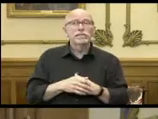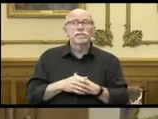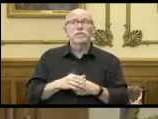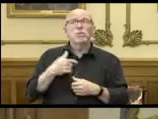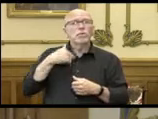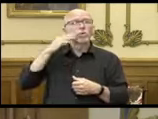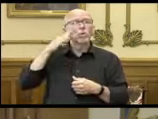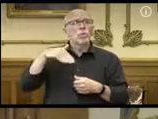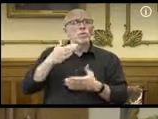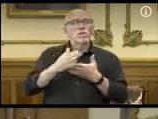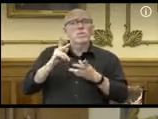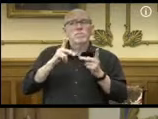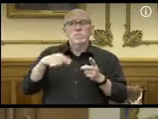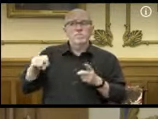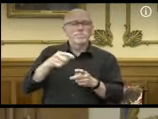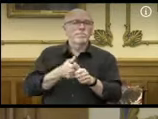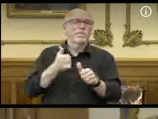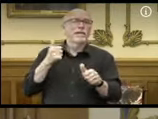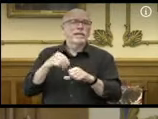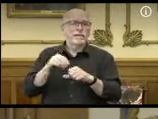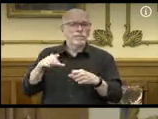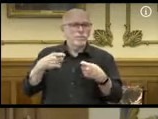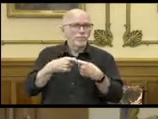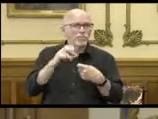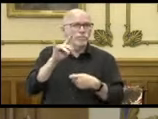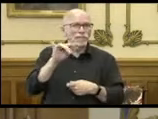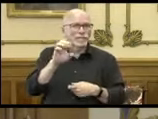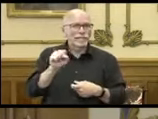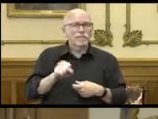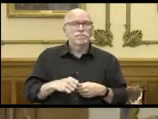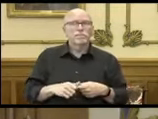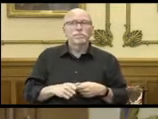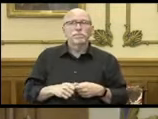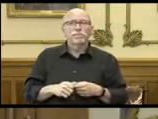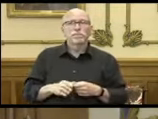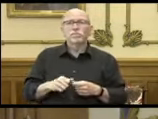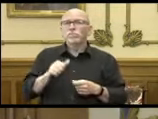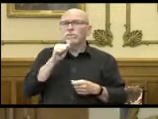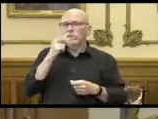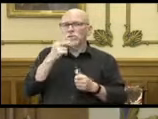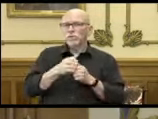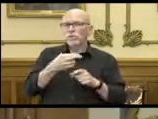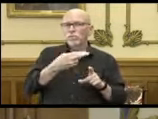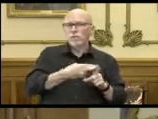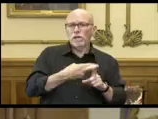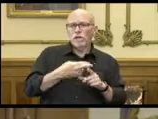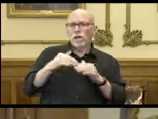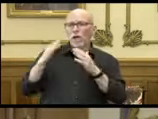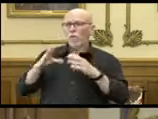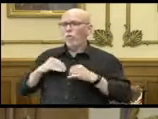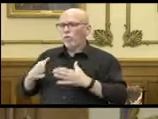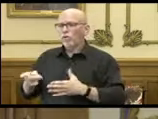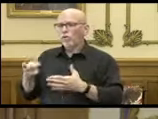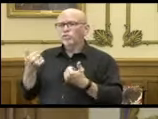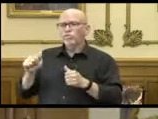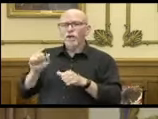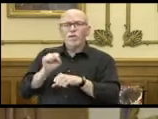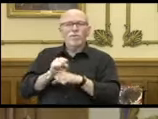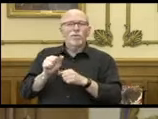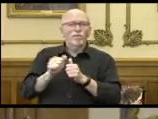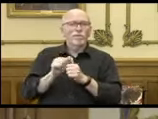we do know that there are folks that are also behind on their utilities. We're not seeing that also with our renters and our homeowners who are trying to work with local